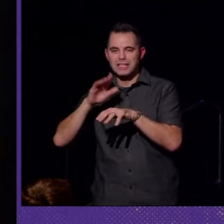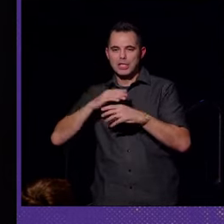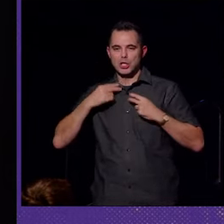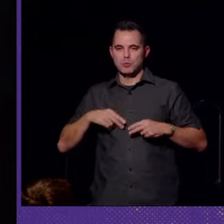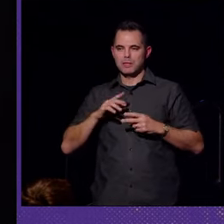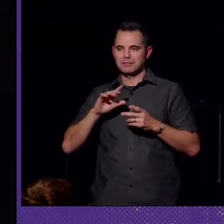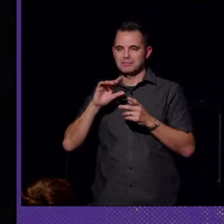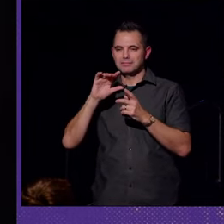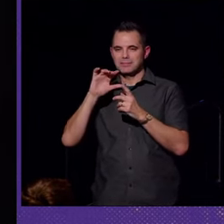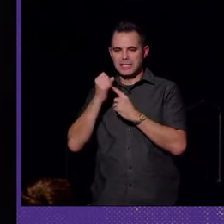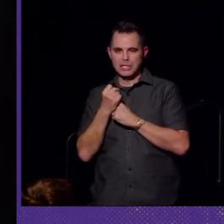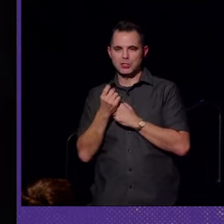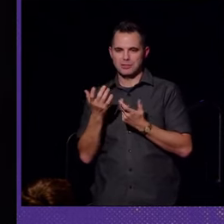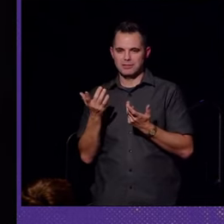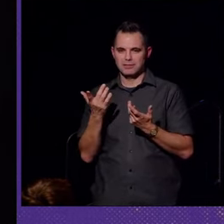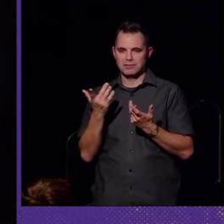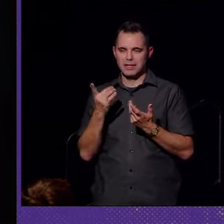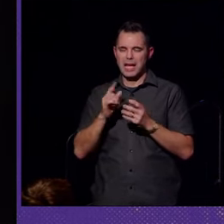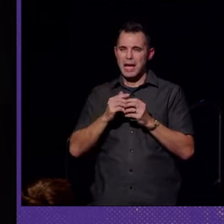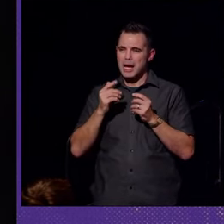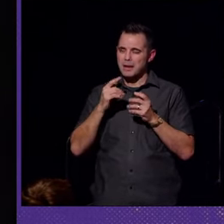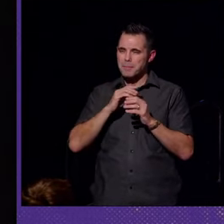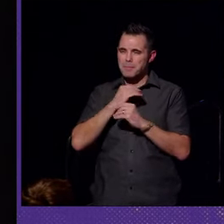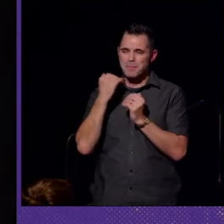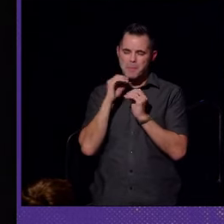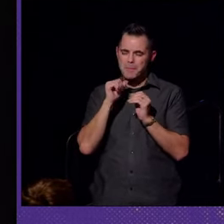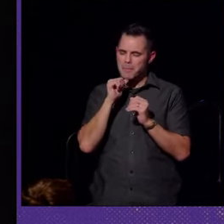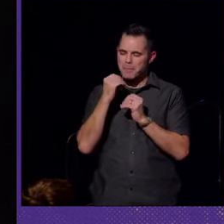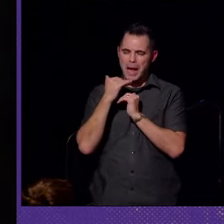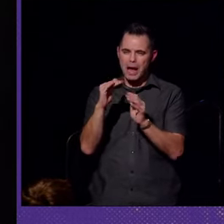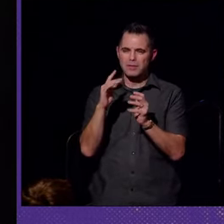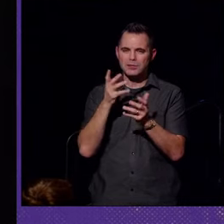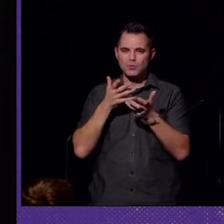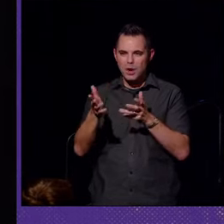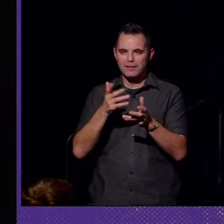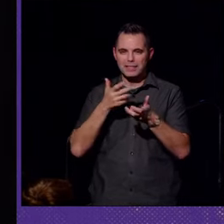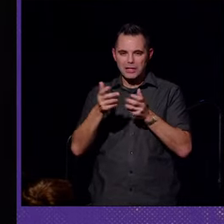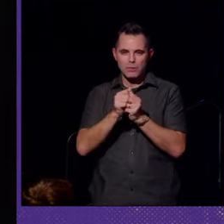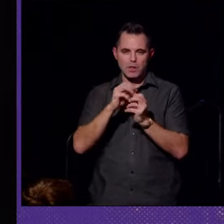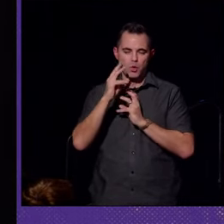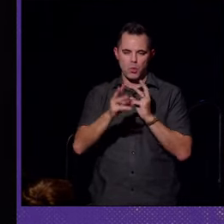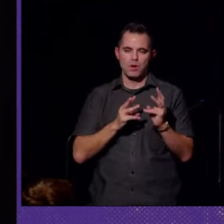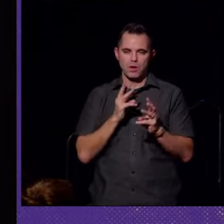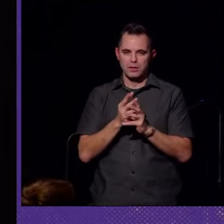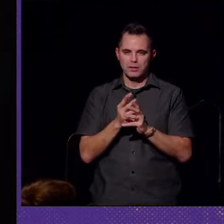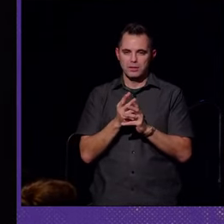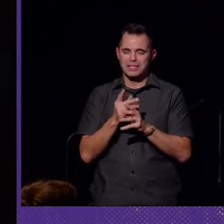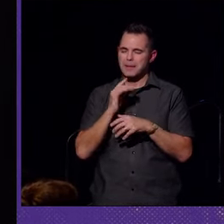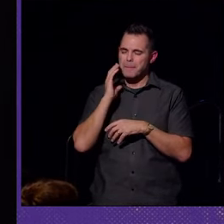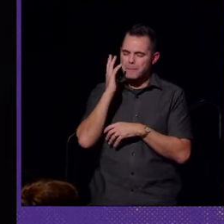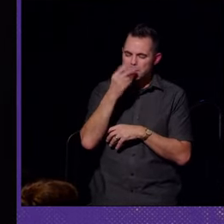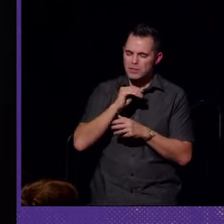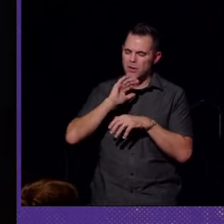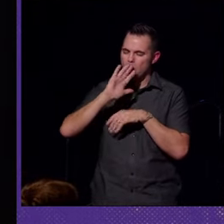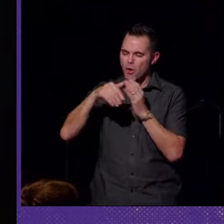human contention, a boundless way of interacting the world. It is beauty in all forms, but